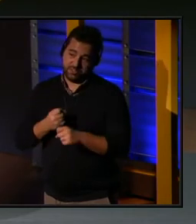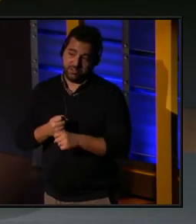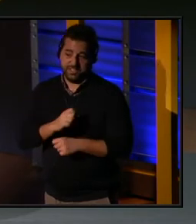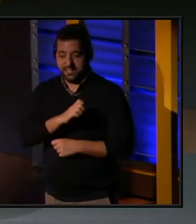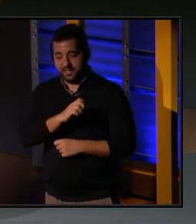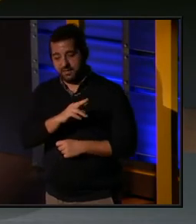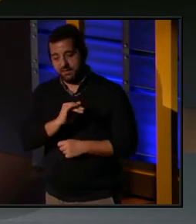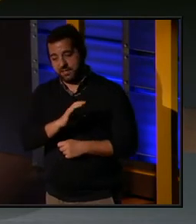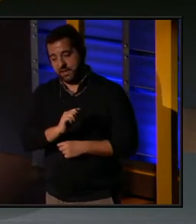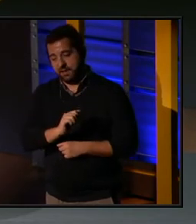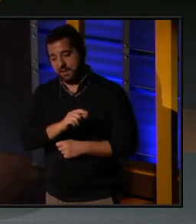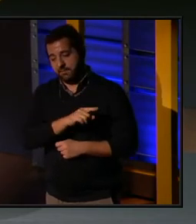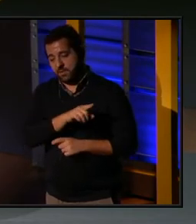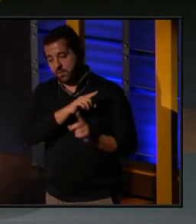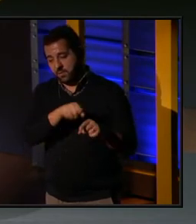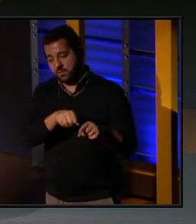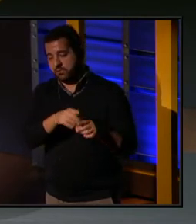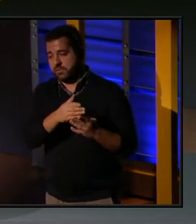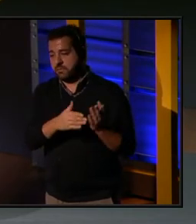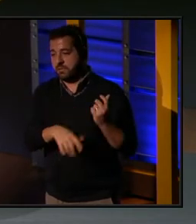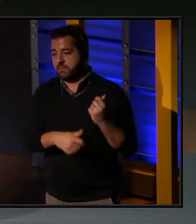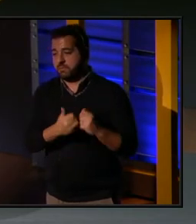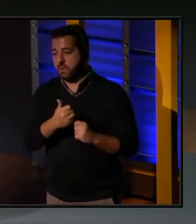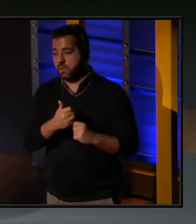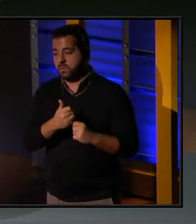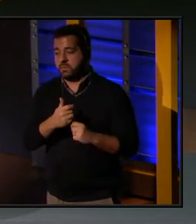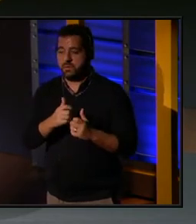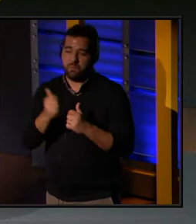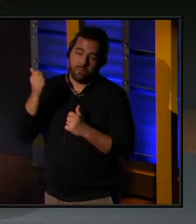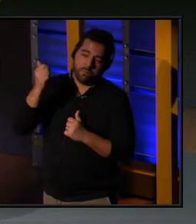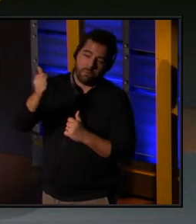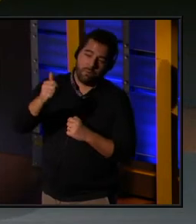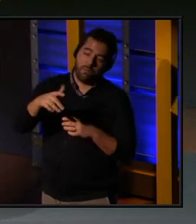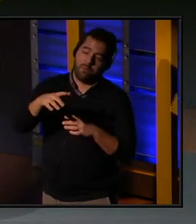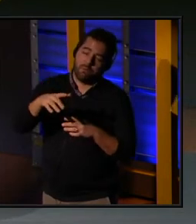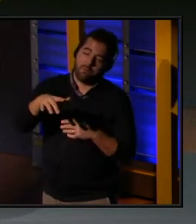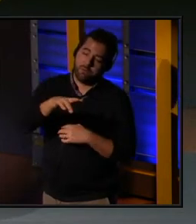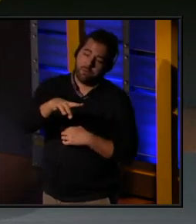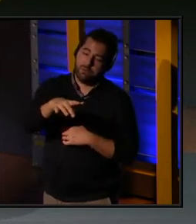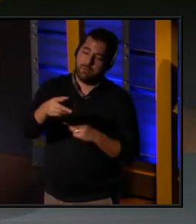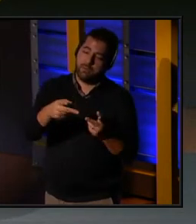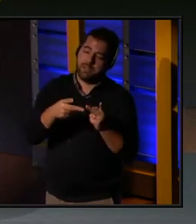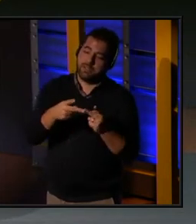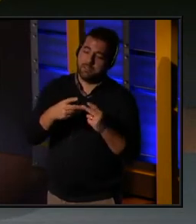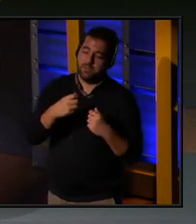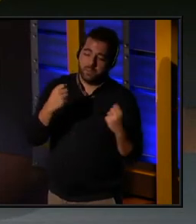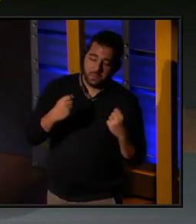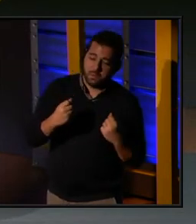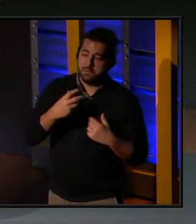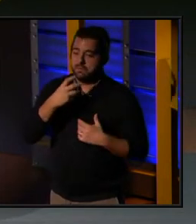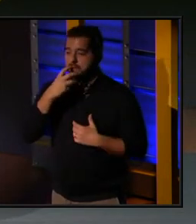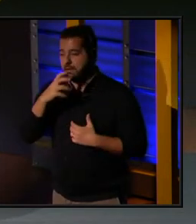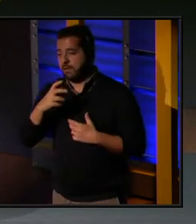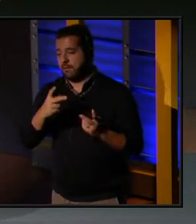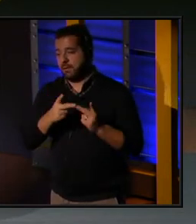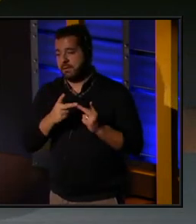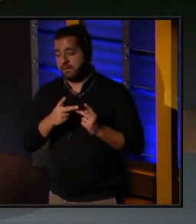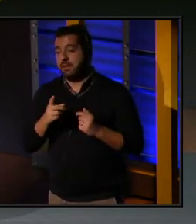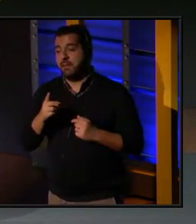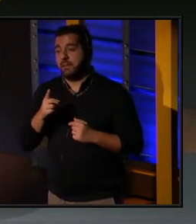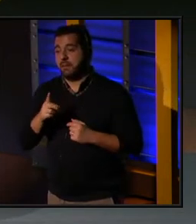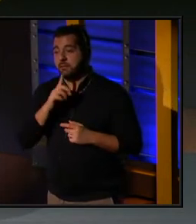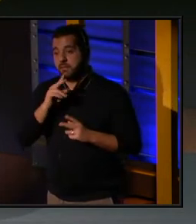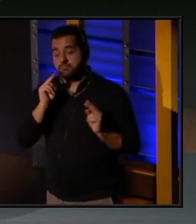Erica has been going to some of the most remote places on the planet, cold places and hot places, and paying